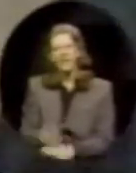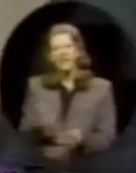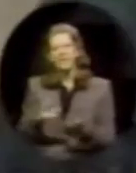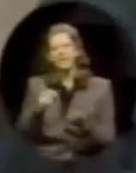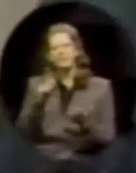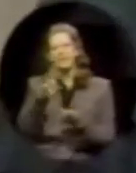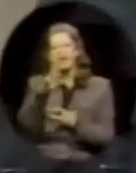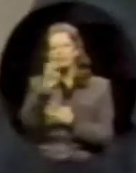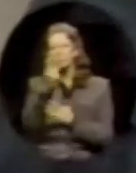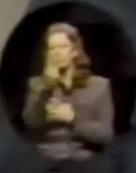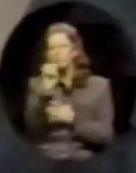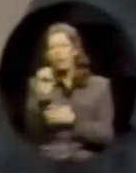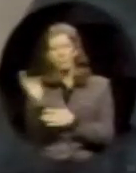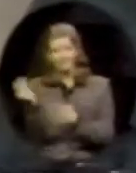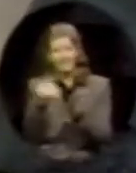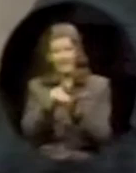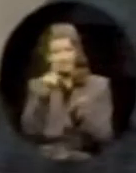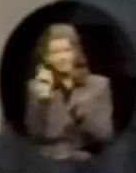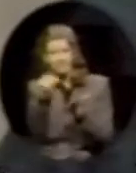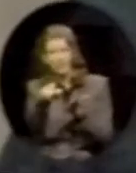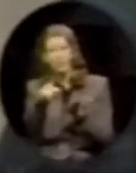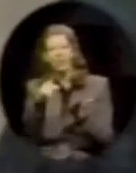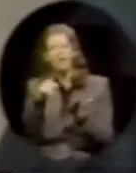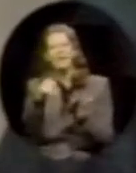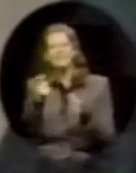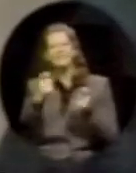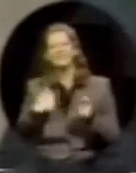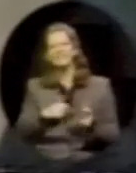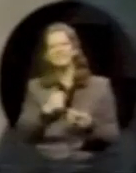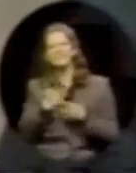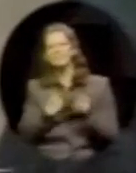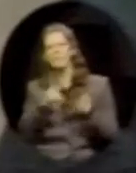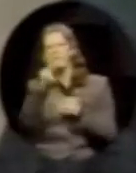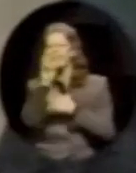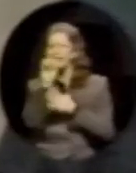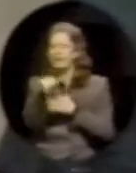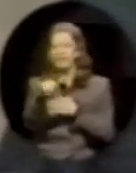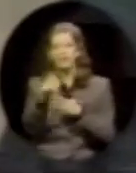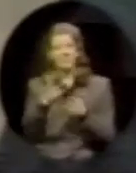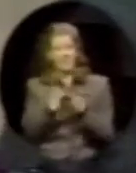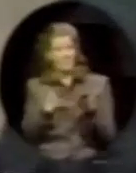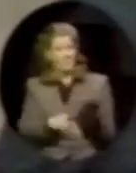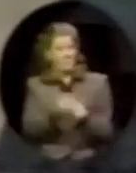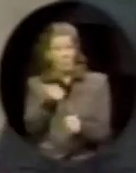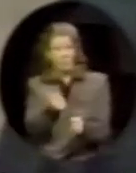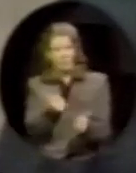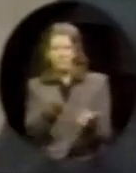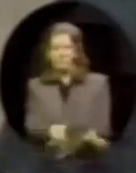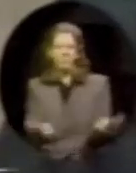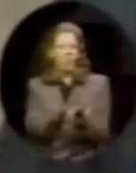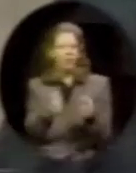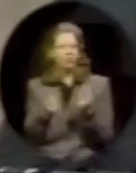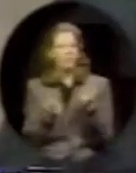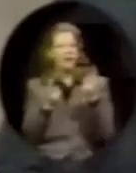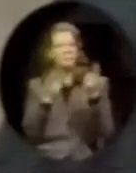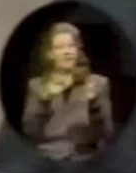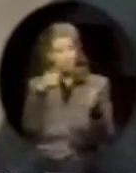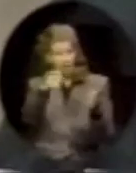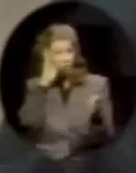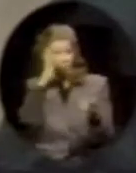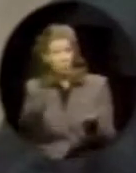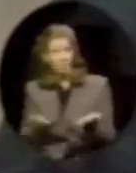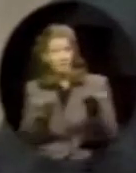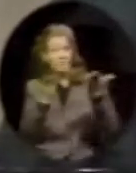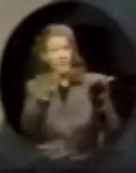Dr. Bowe, back to you again. Give us some of the key, some of the most important recommendations that you will be